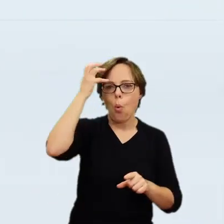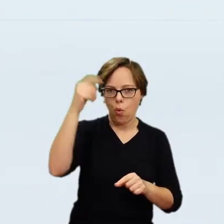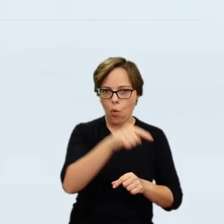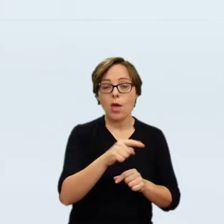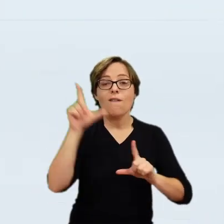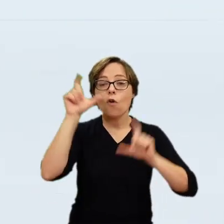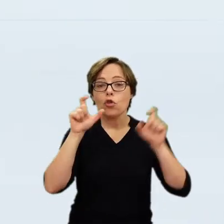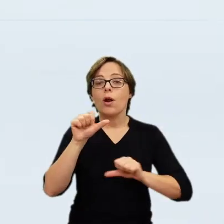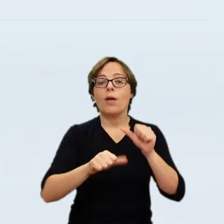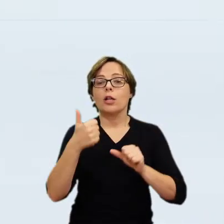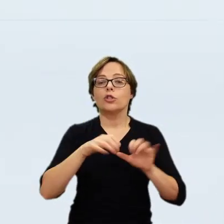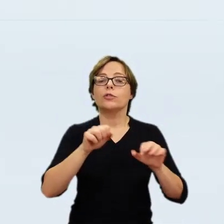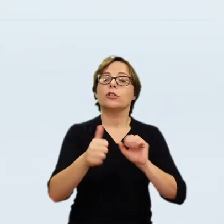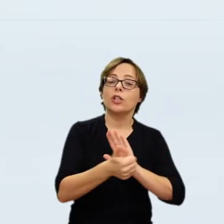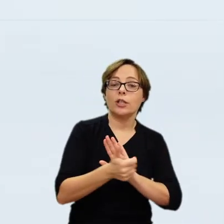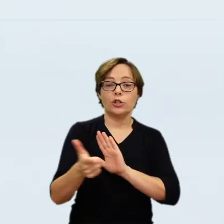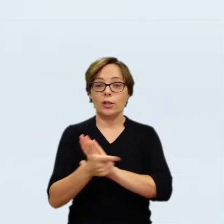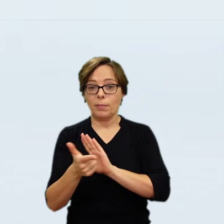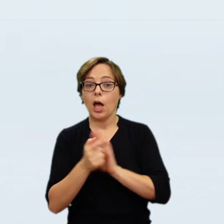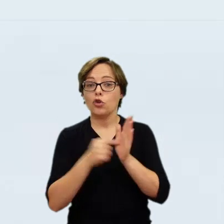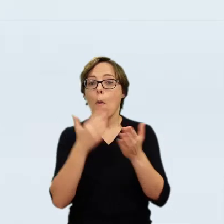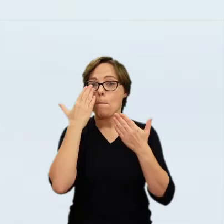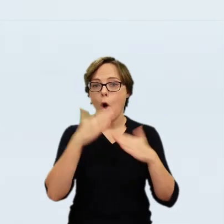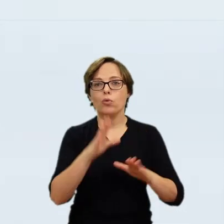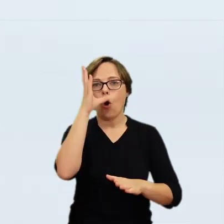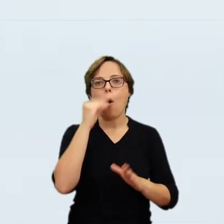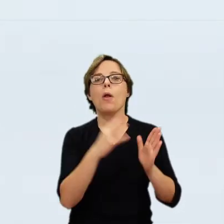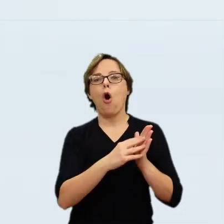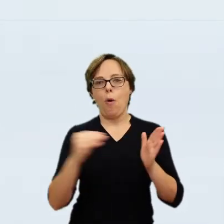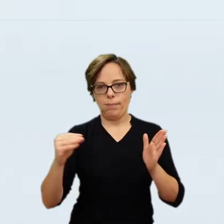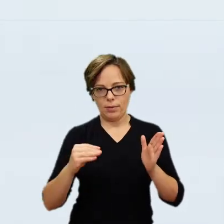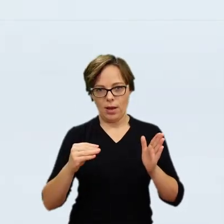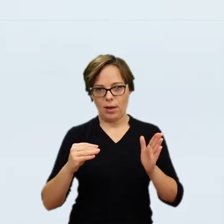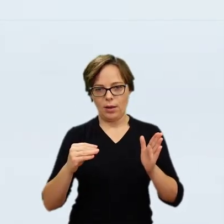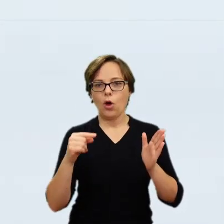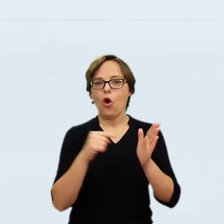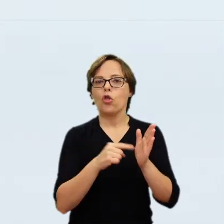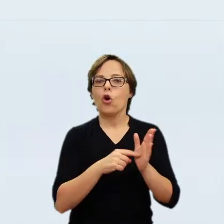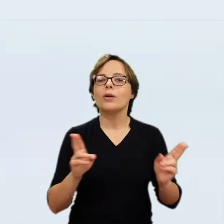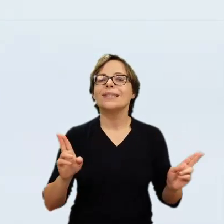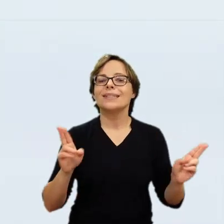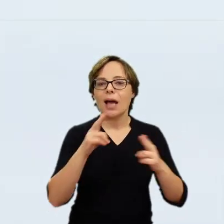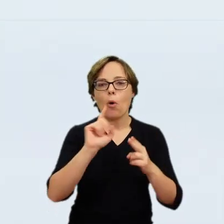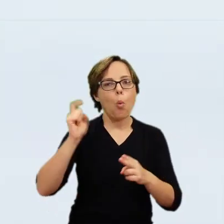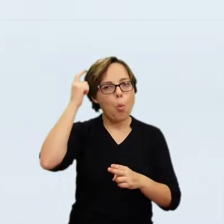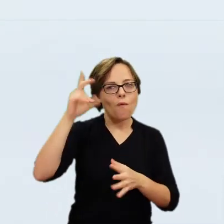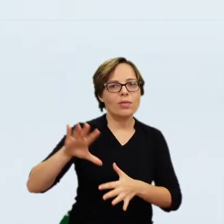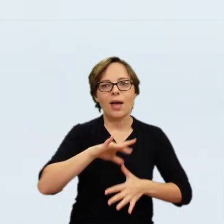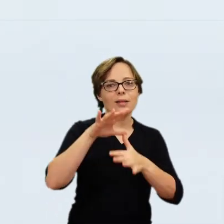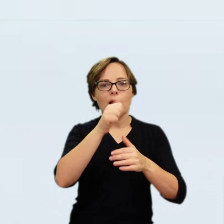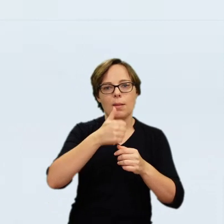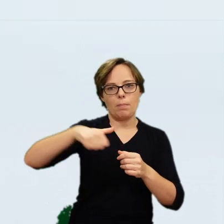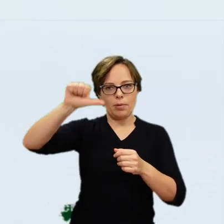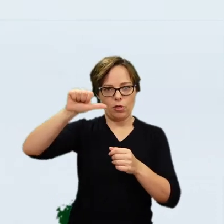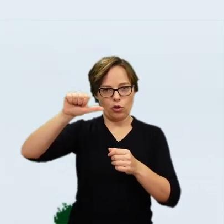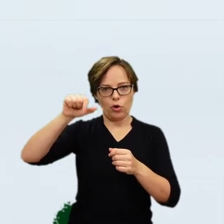few times, if not the only one, that the Rijksmuseum lent the night watch to an exhibition. Having rediscovered the Polish Rider, Bredius tried